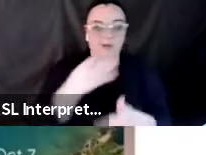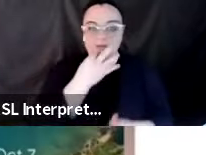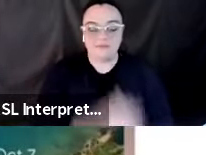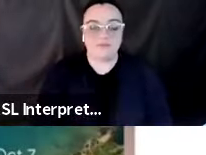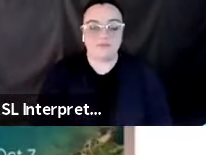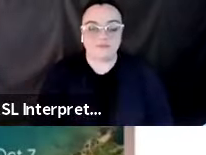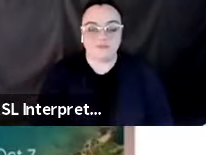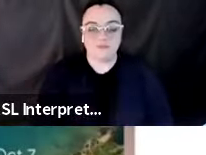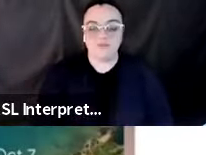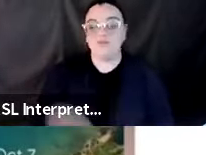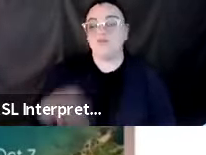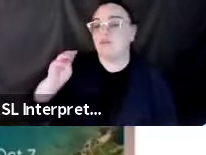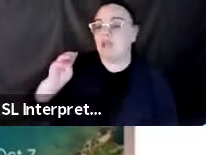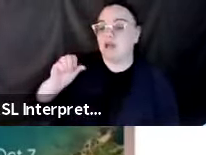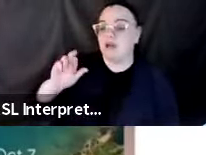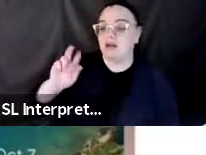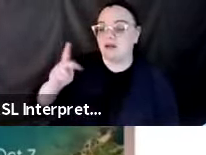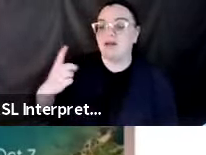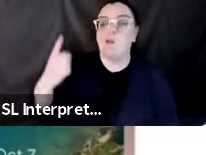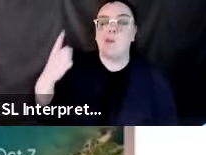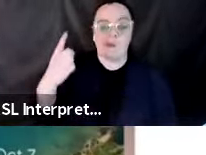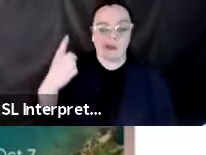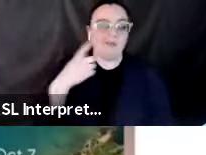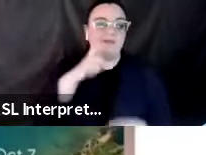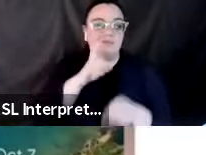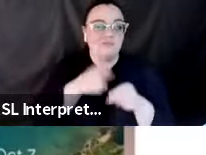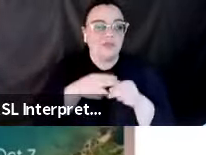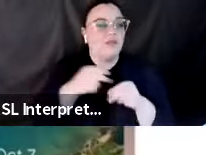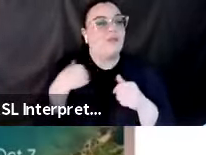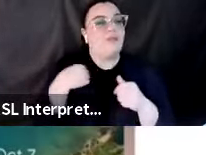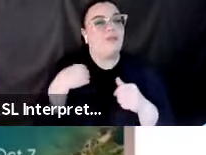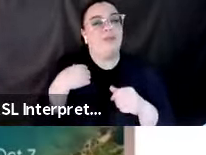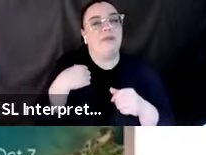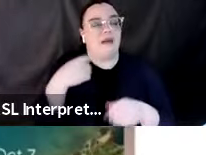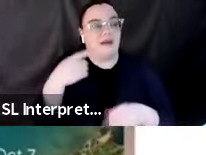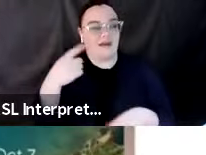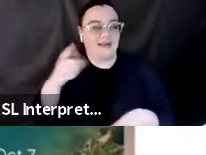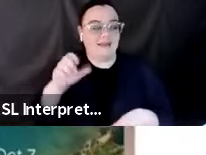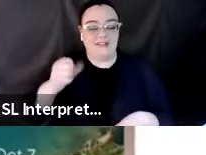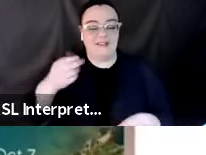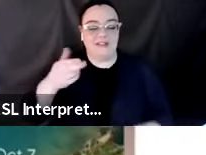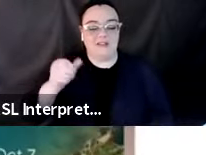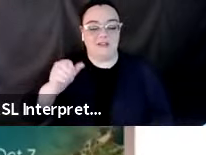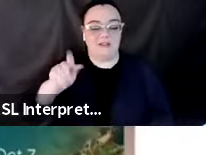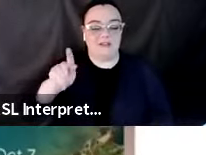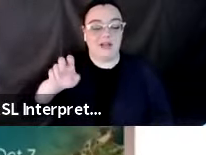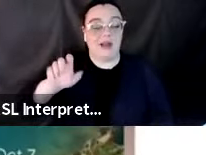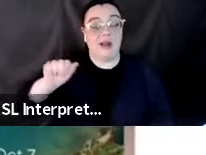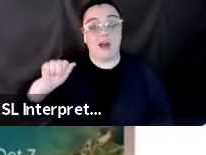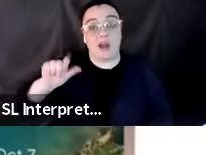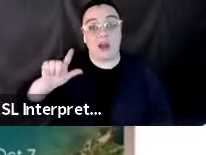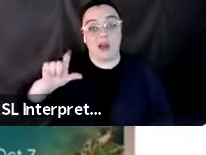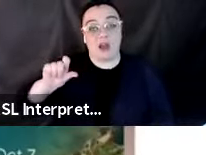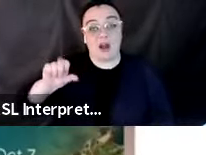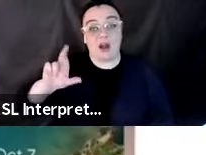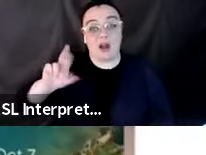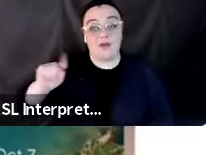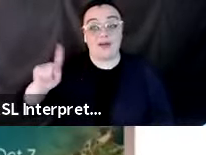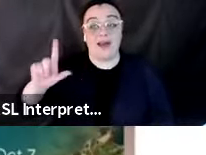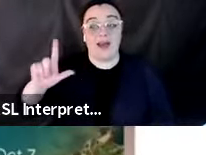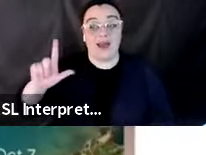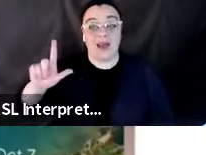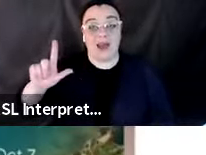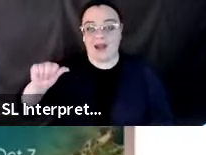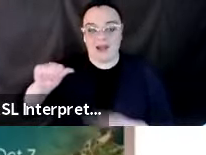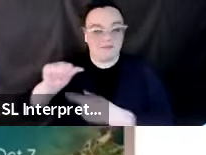in service is the ShakeAlert LA app, right? That is correct. So there is a question and